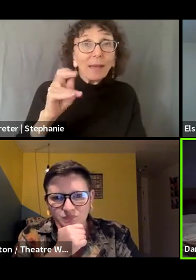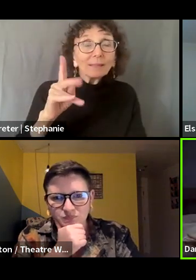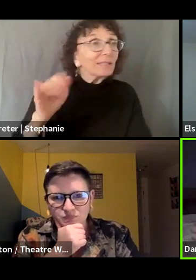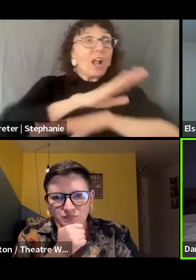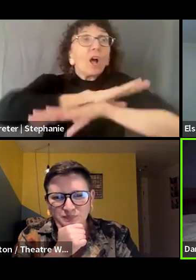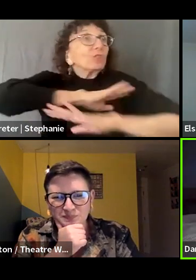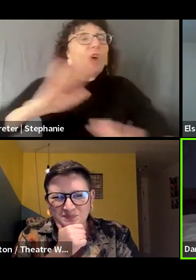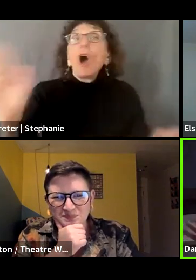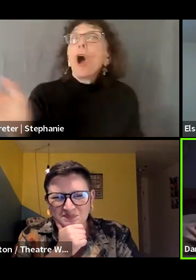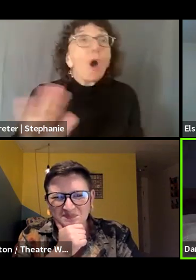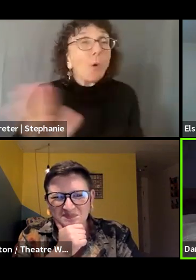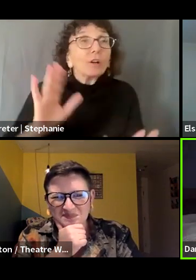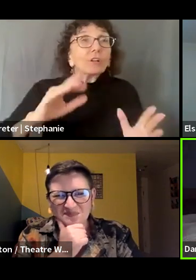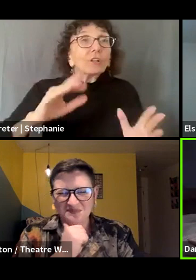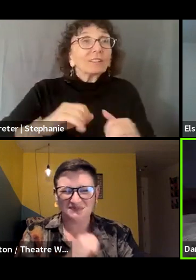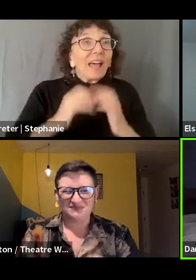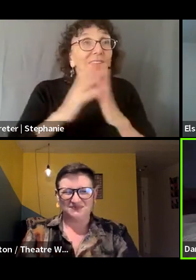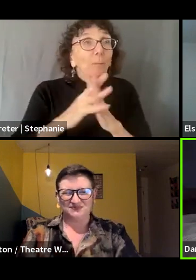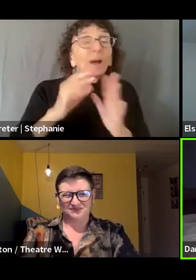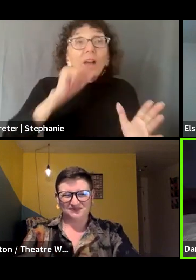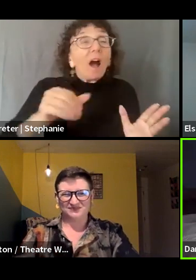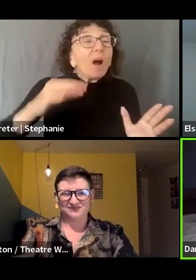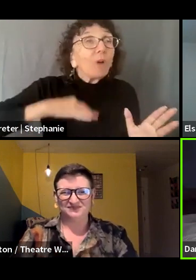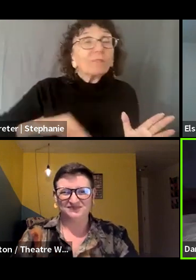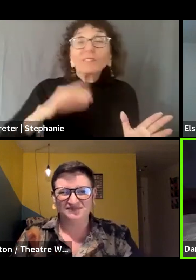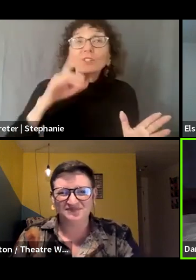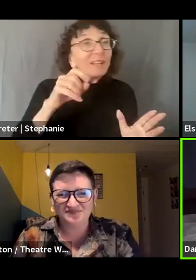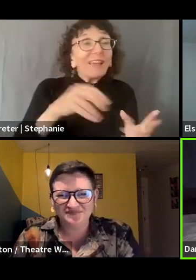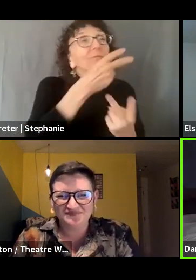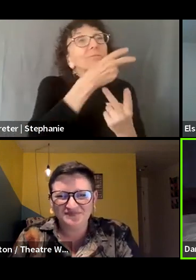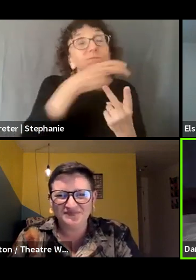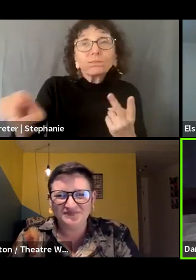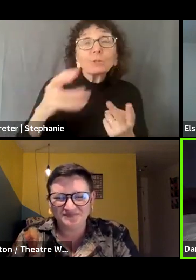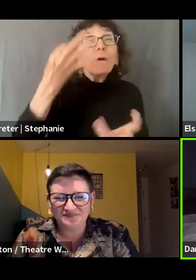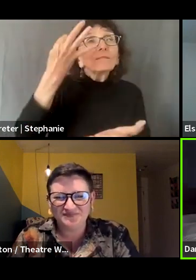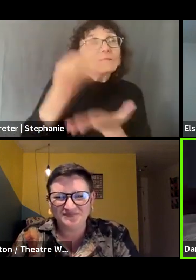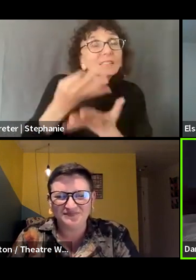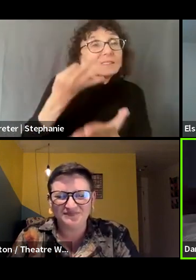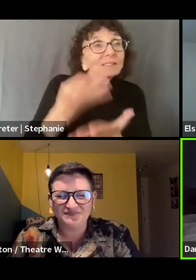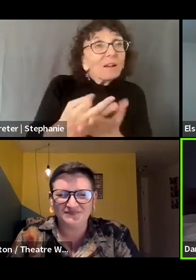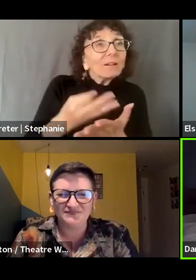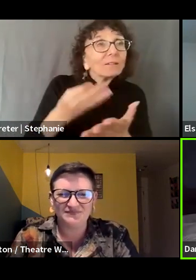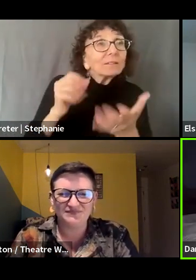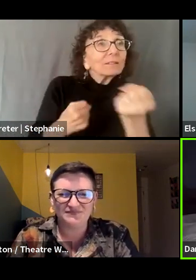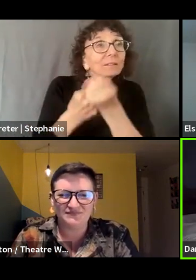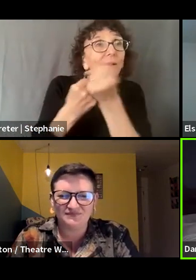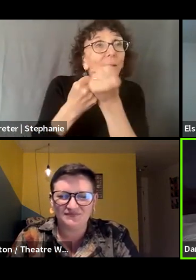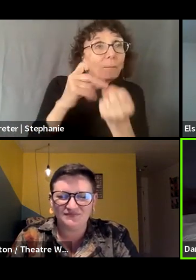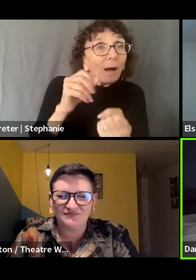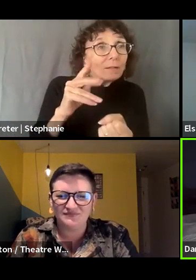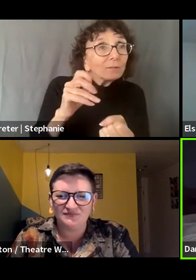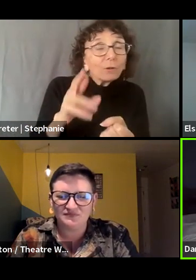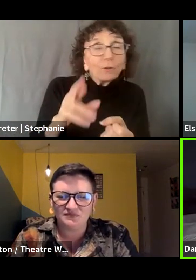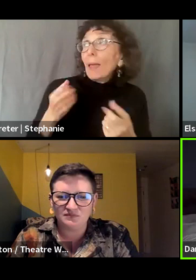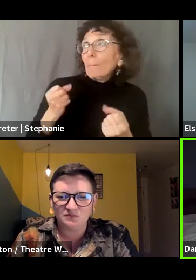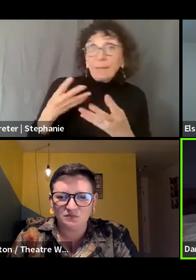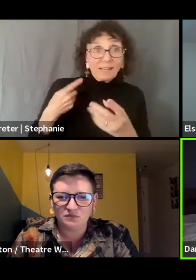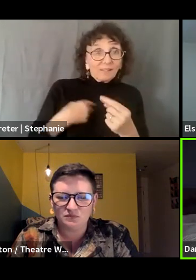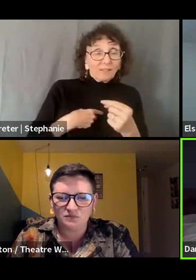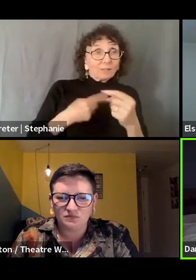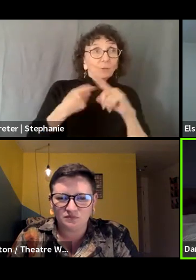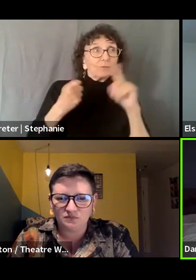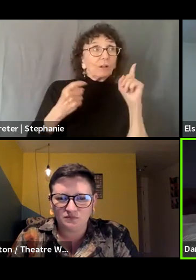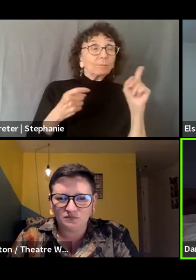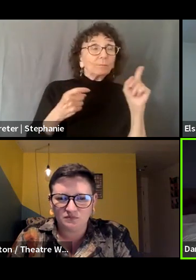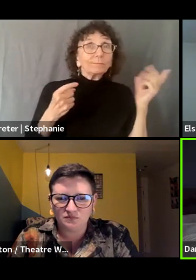nonprofit if anything, and you really need that structure, move to physical sponsorship. Um, and we had also a lot of us come out of, you know, the